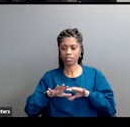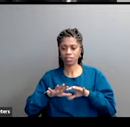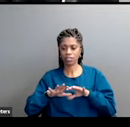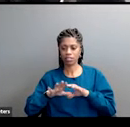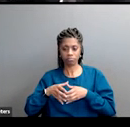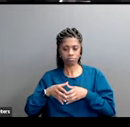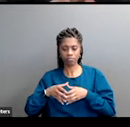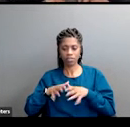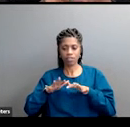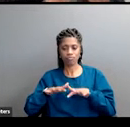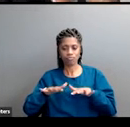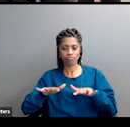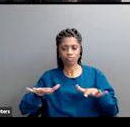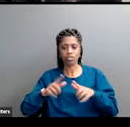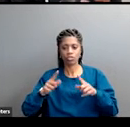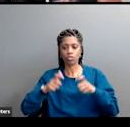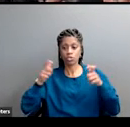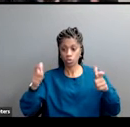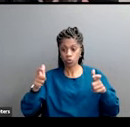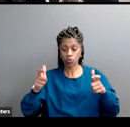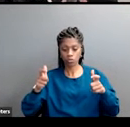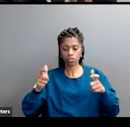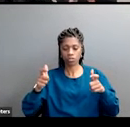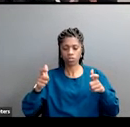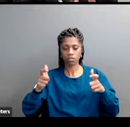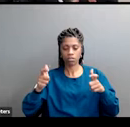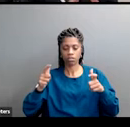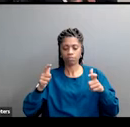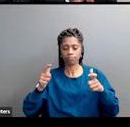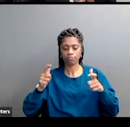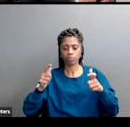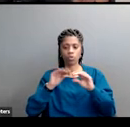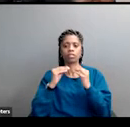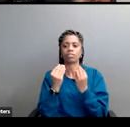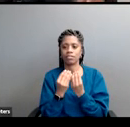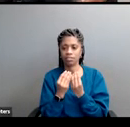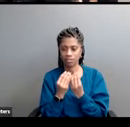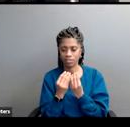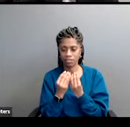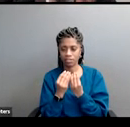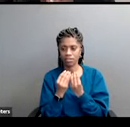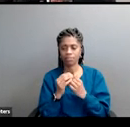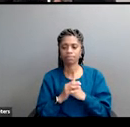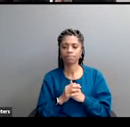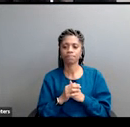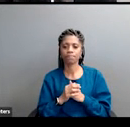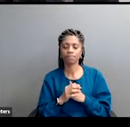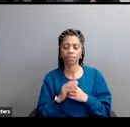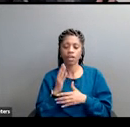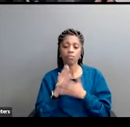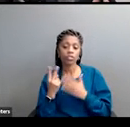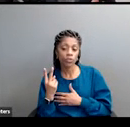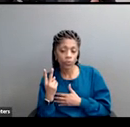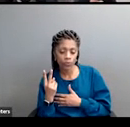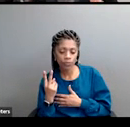also like just about everything is being sucked into this vortex of culture war politics comment one comment two